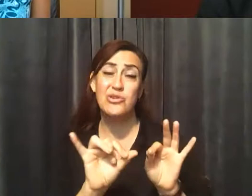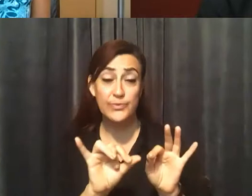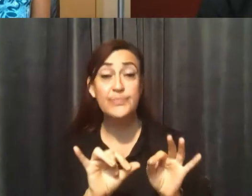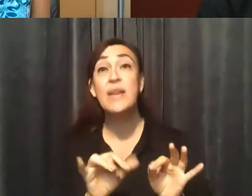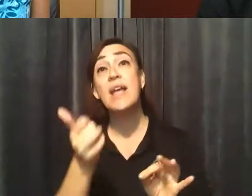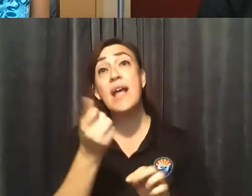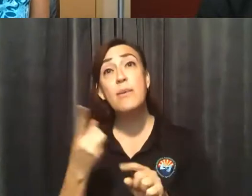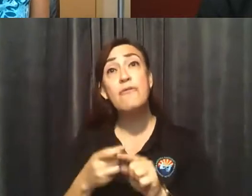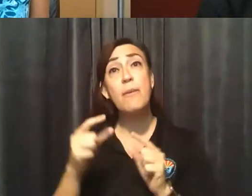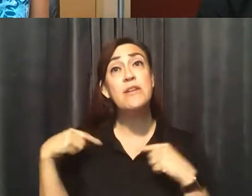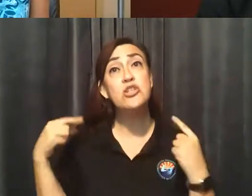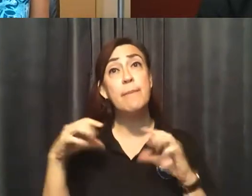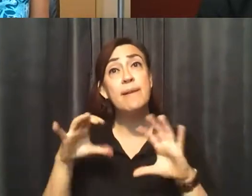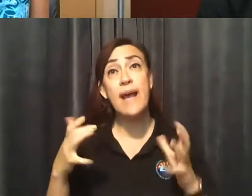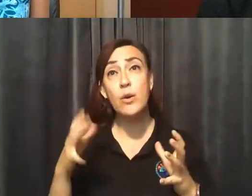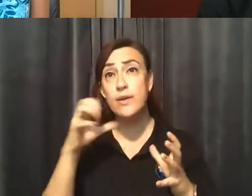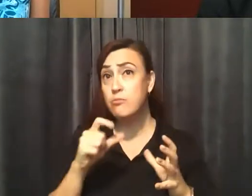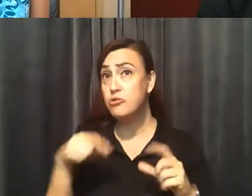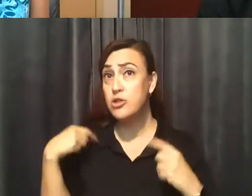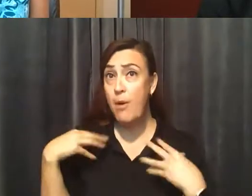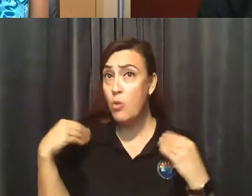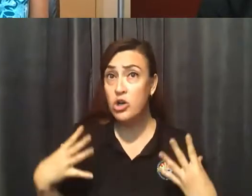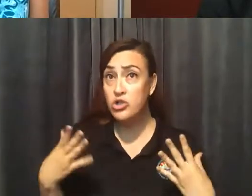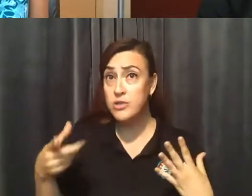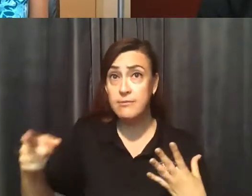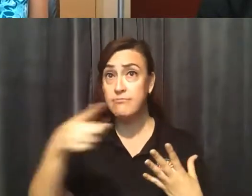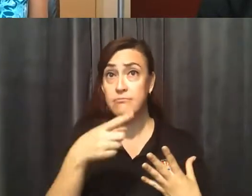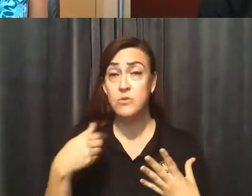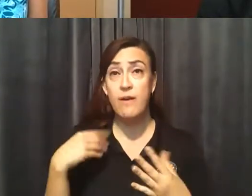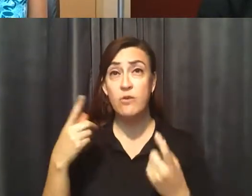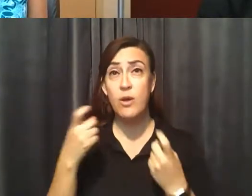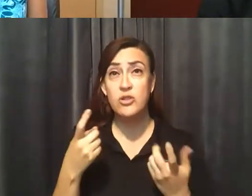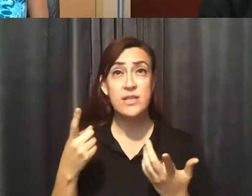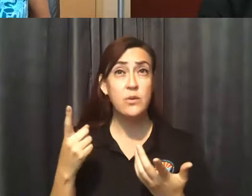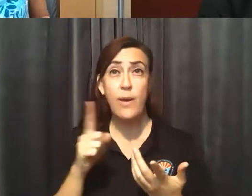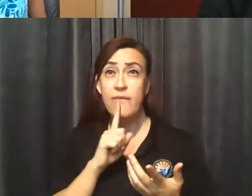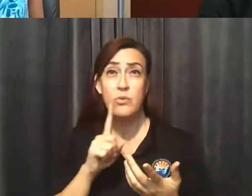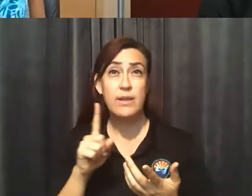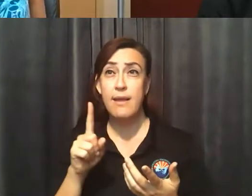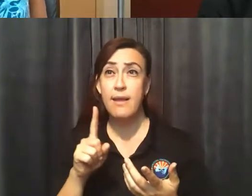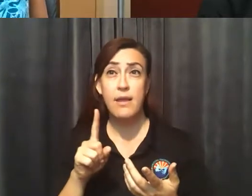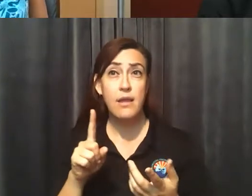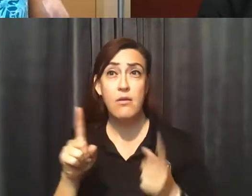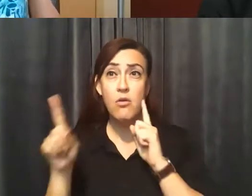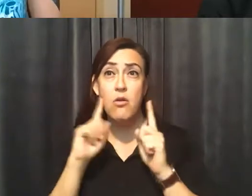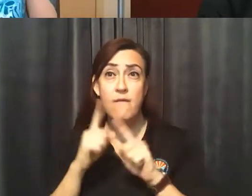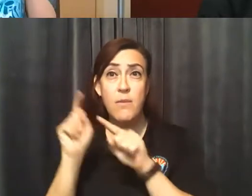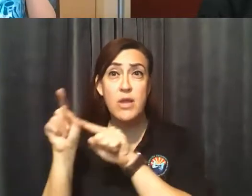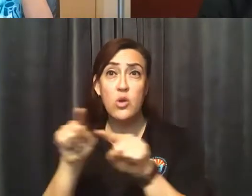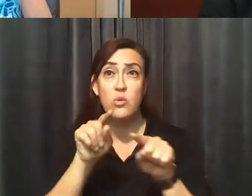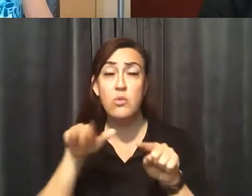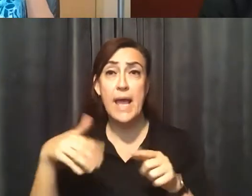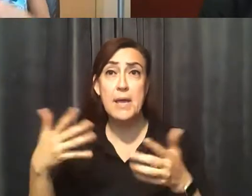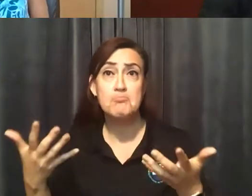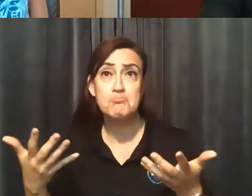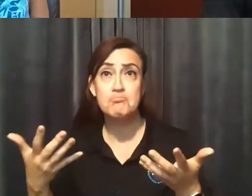I'm assuming there's a few gym owners that are on here. If you guys have questions, we haven't really touched on the gym owners a lot or at